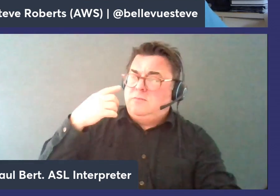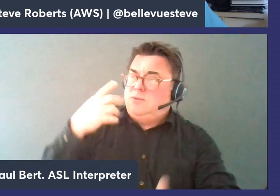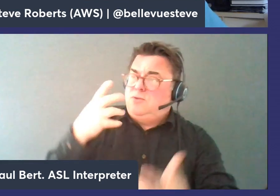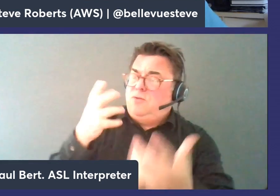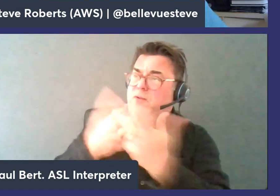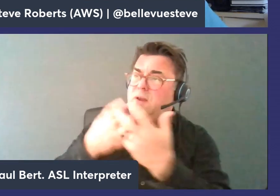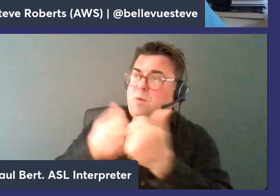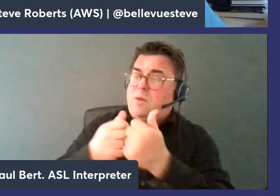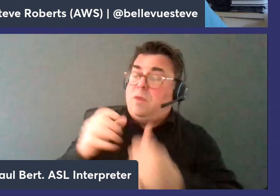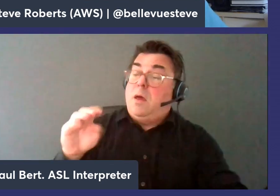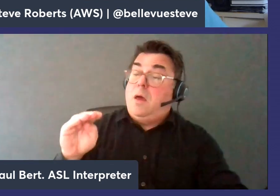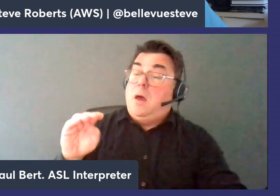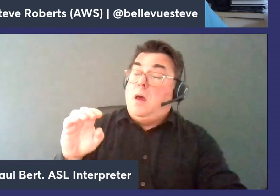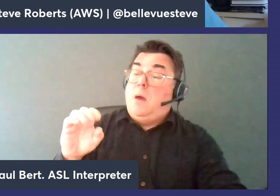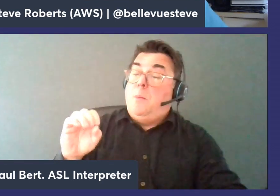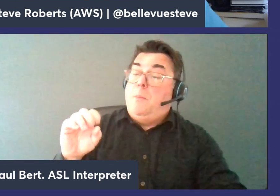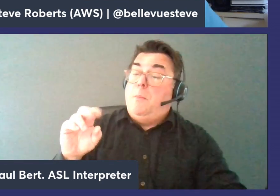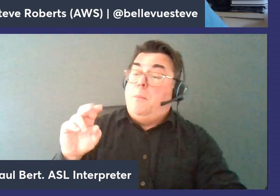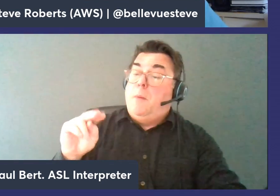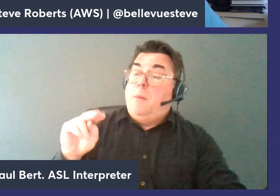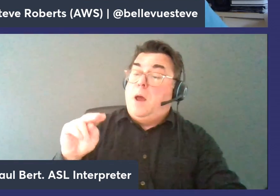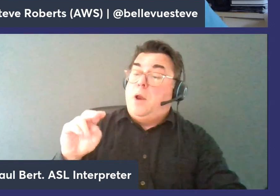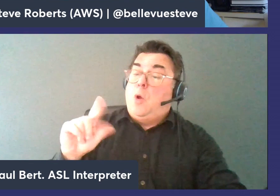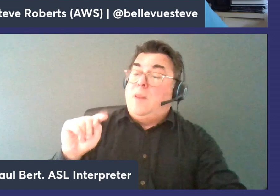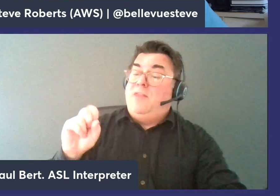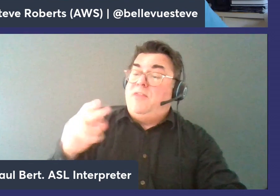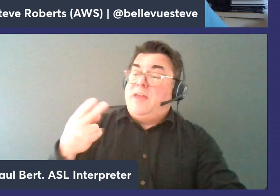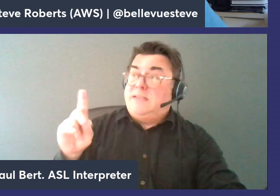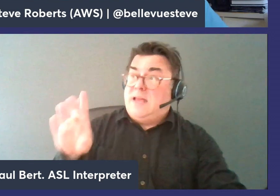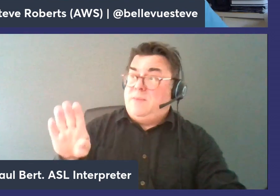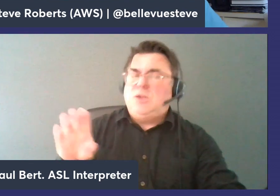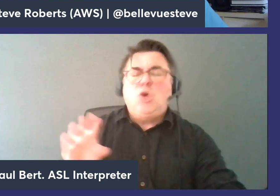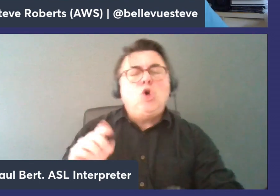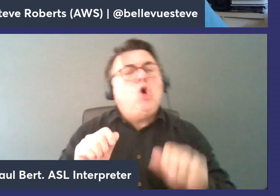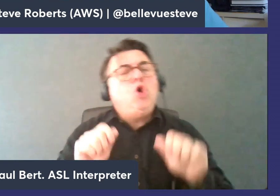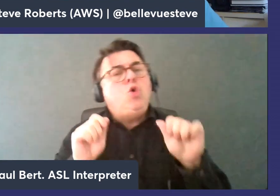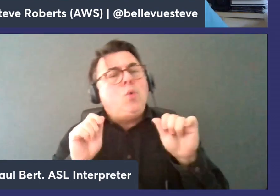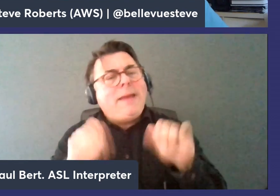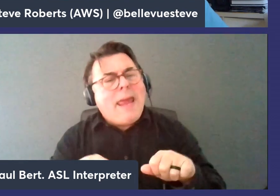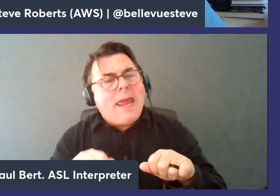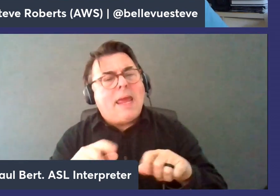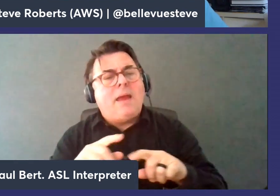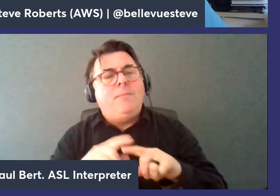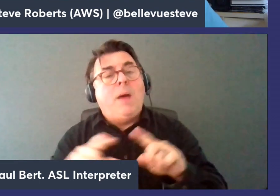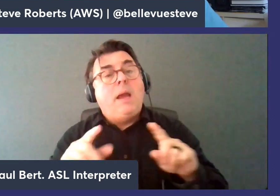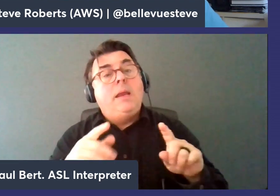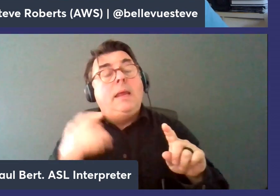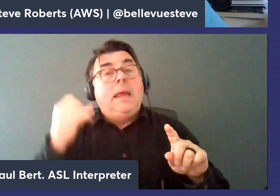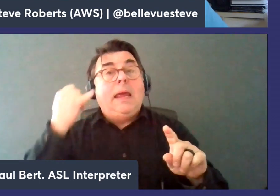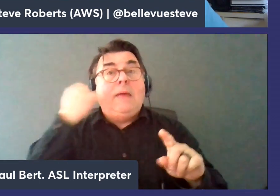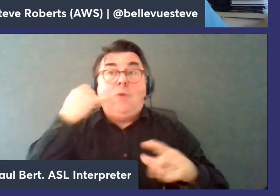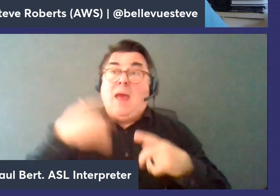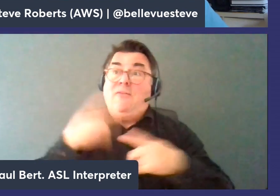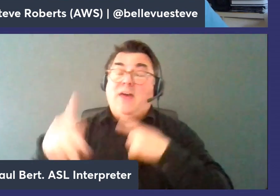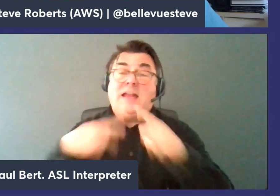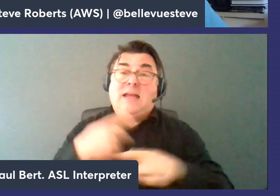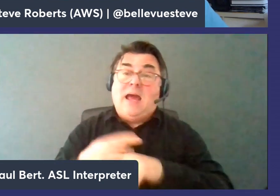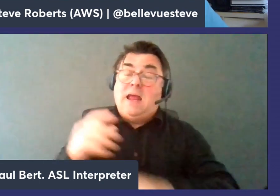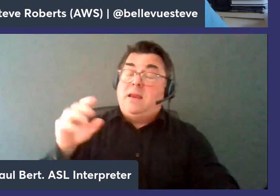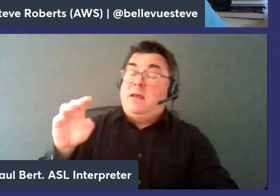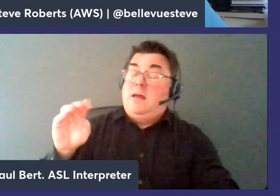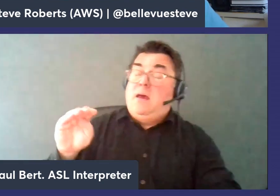monolithic databases you you could use it right but usually when you're using a monolithic application